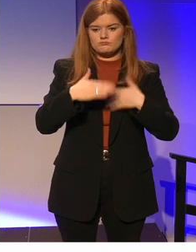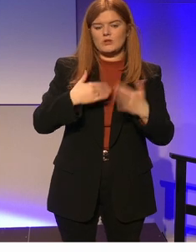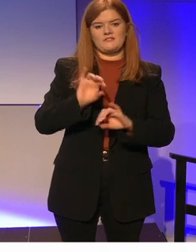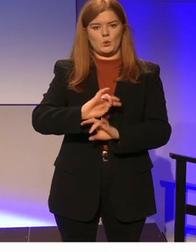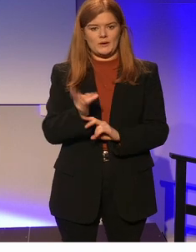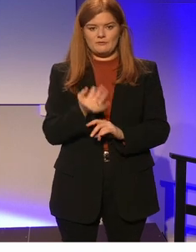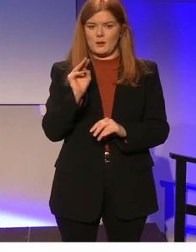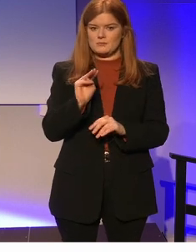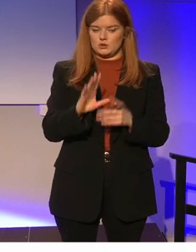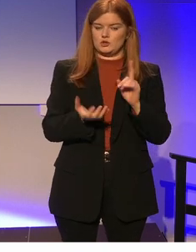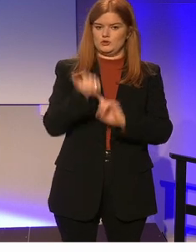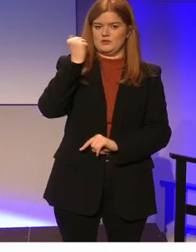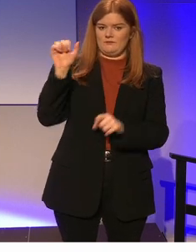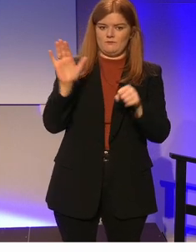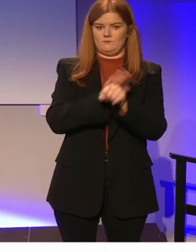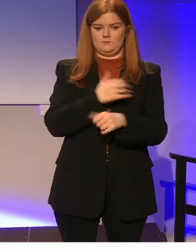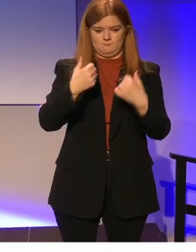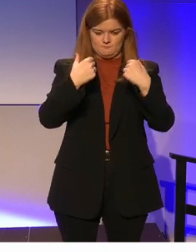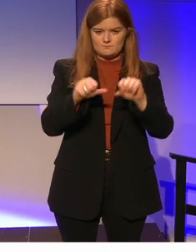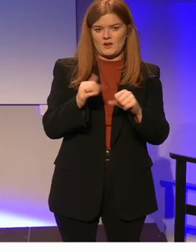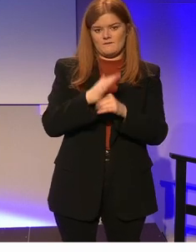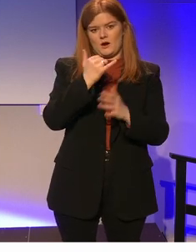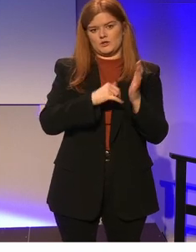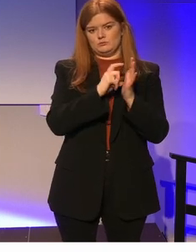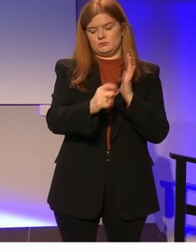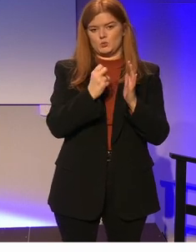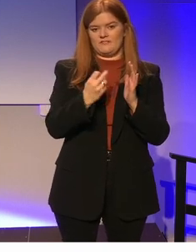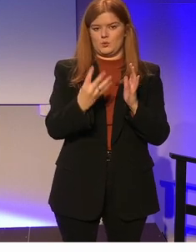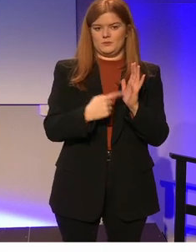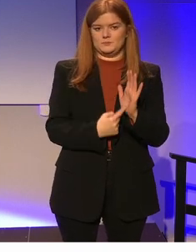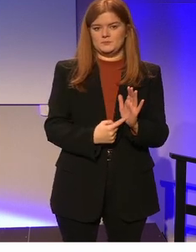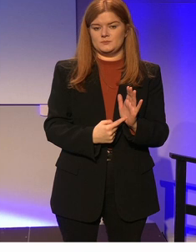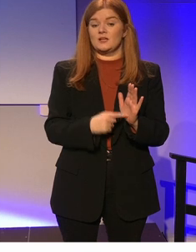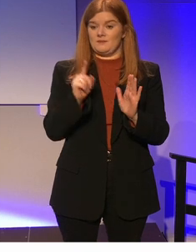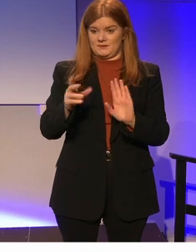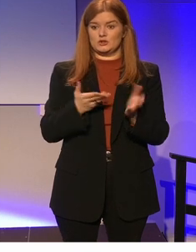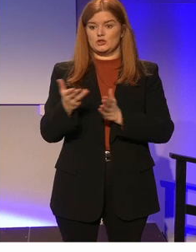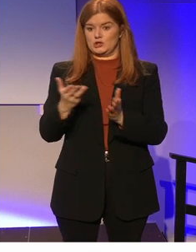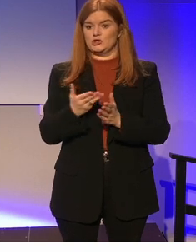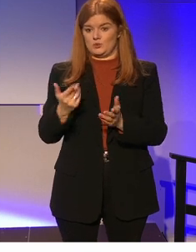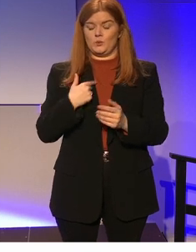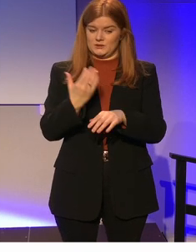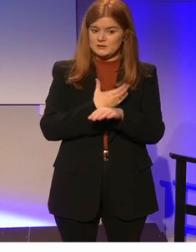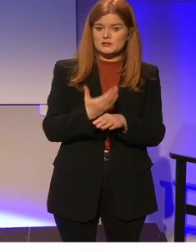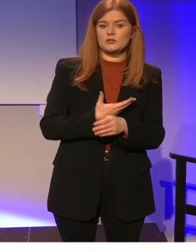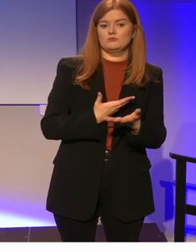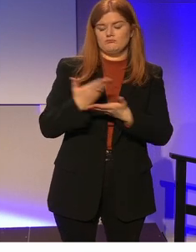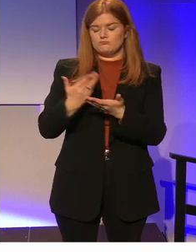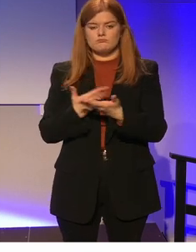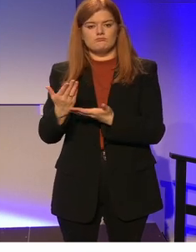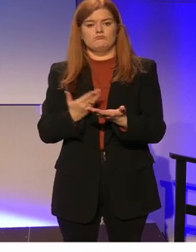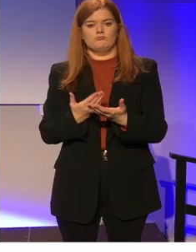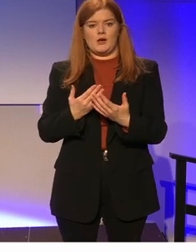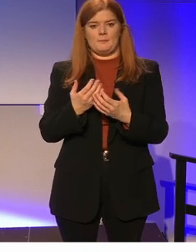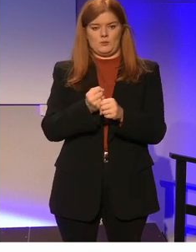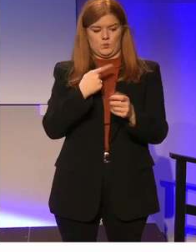as possible to achieve the full realisation of Article 24. And that is a discussion that we are continuing to have in terms